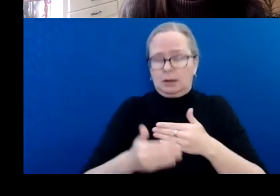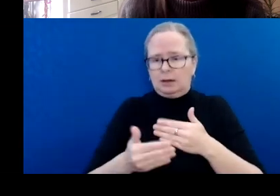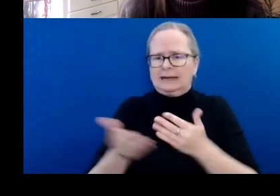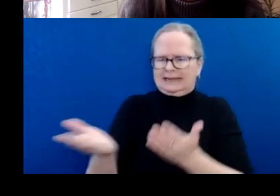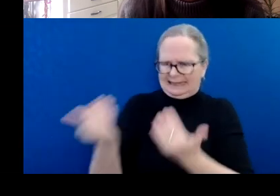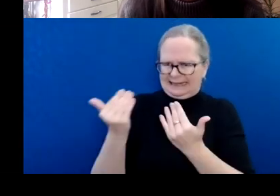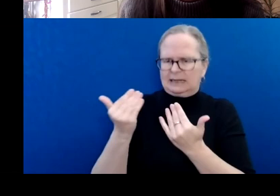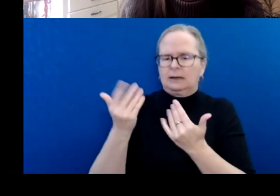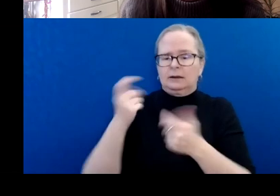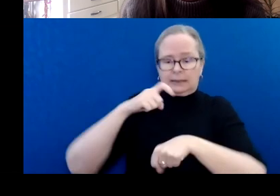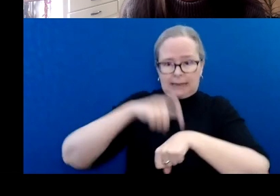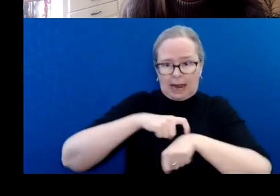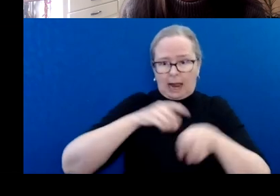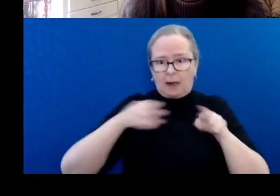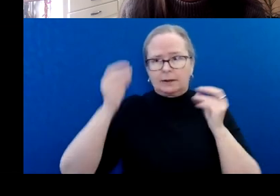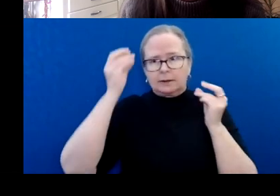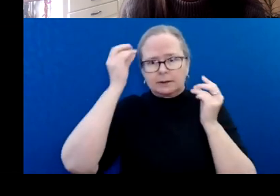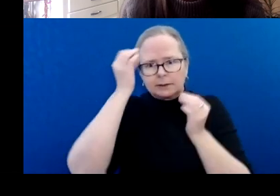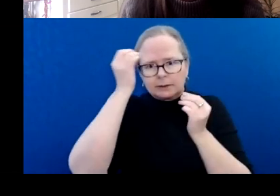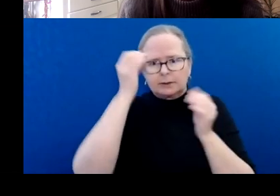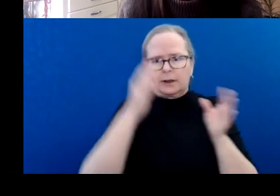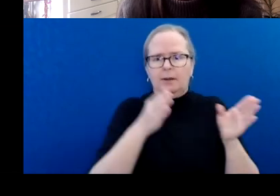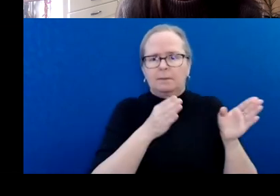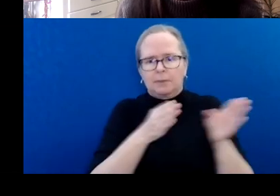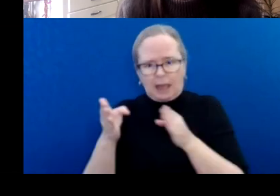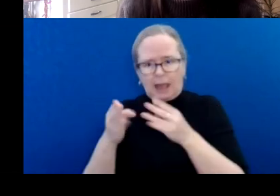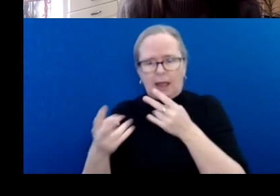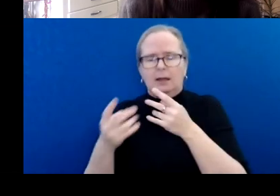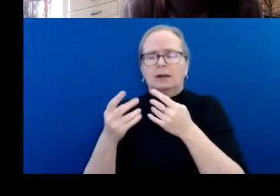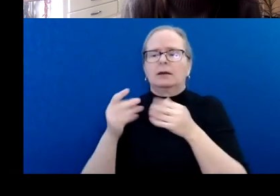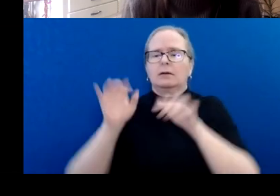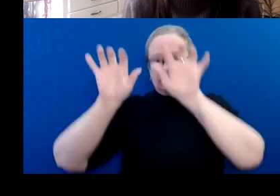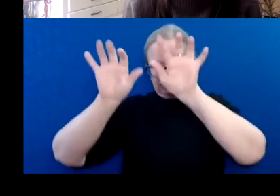to leave it, reflect on it, and come back to it with fresh eyes.